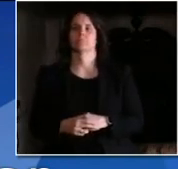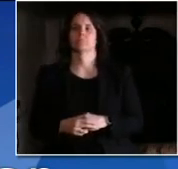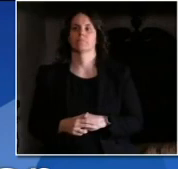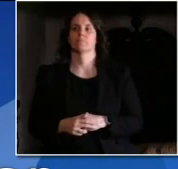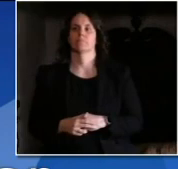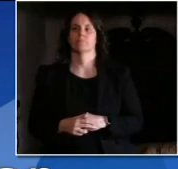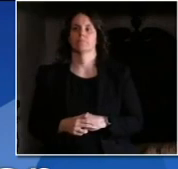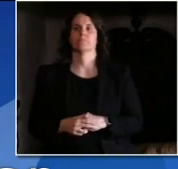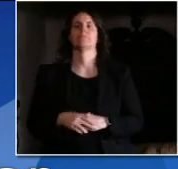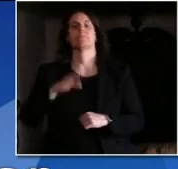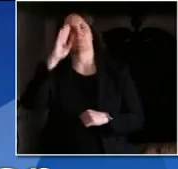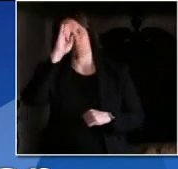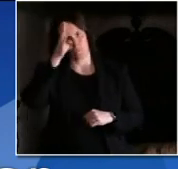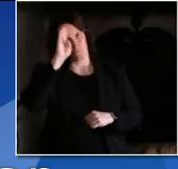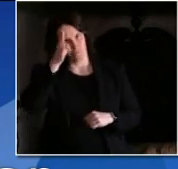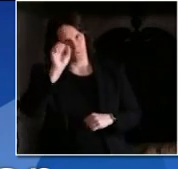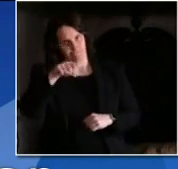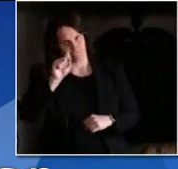hi okay